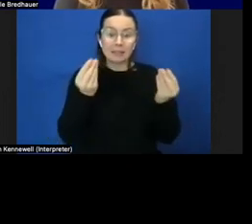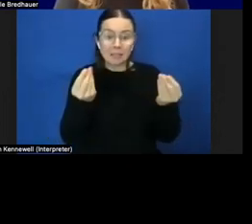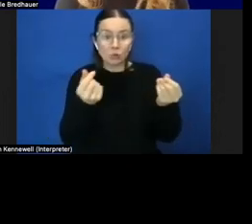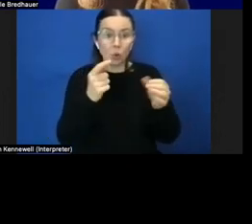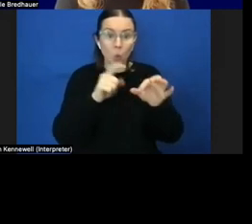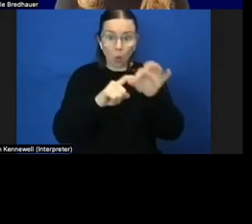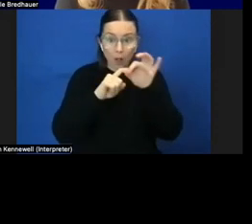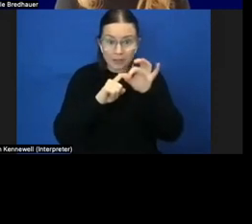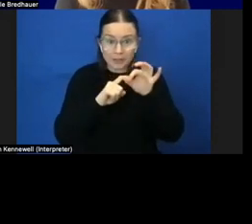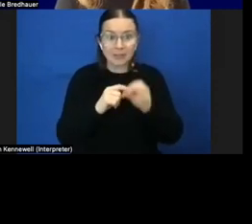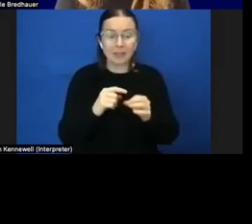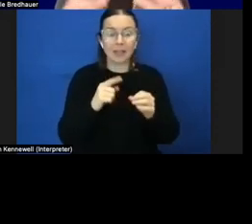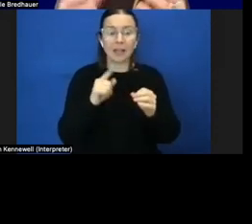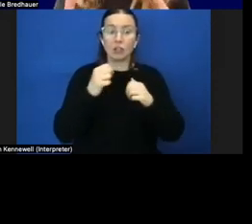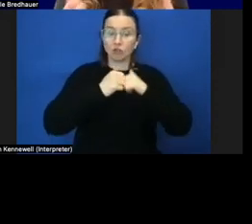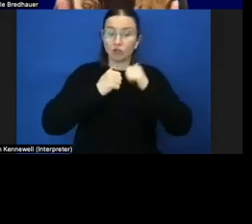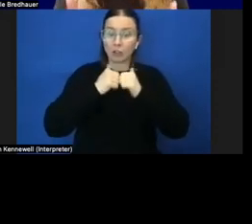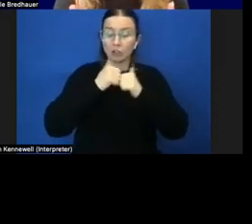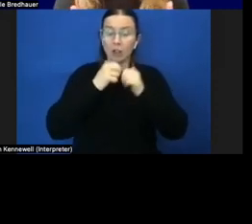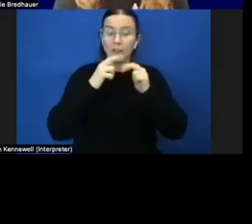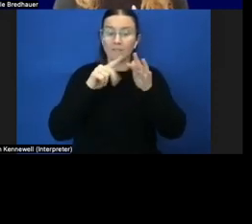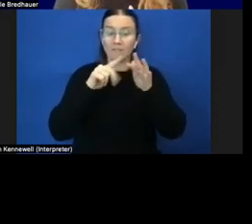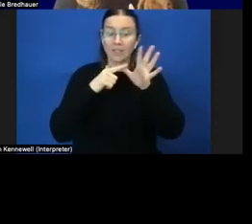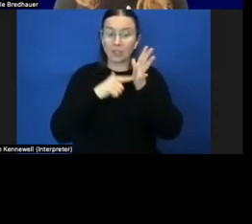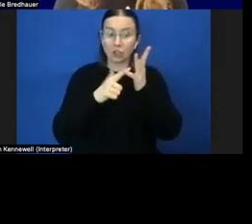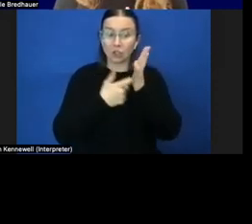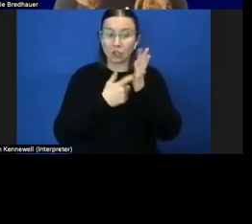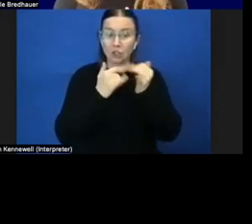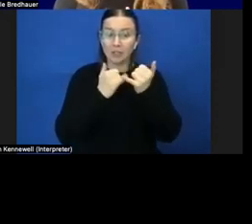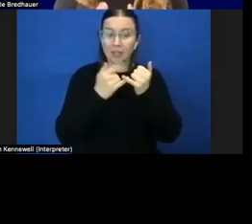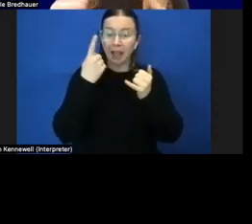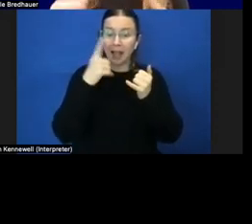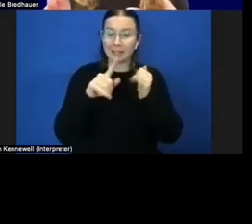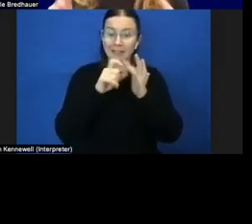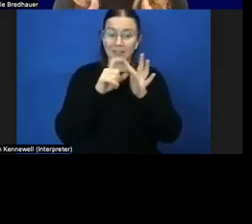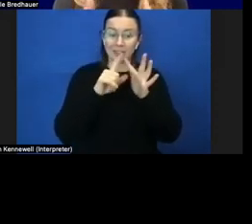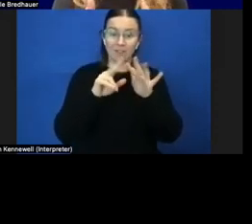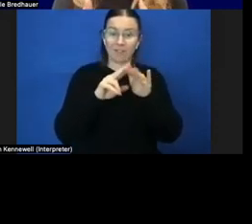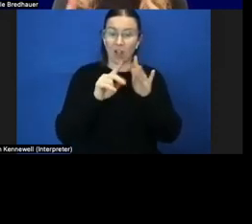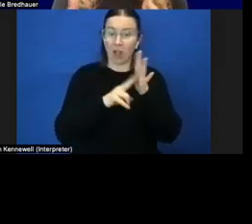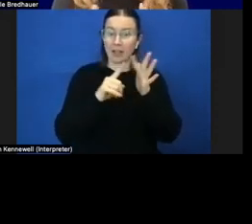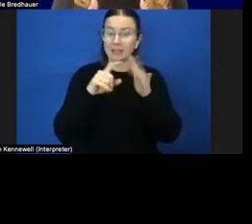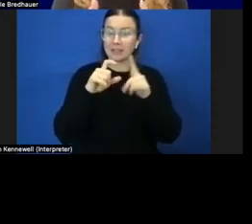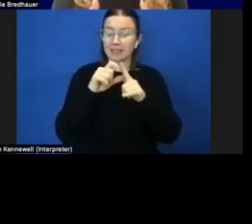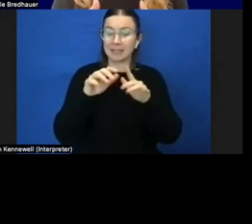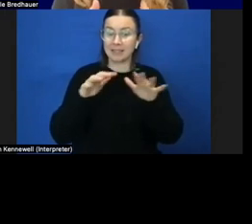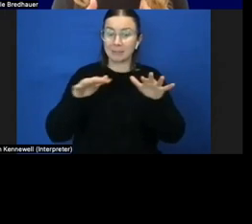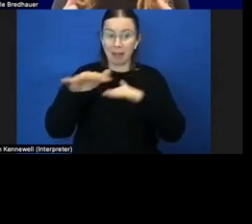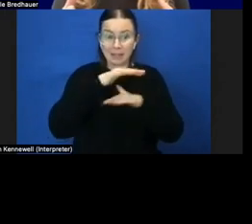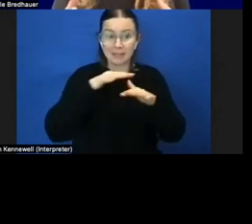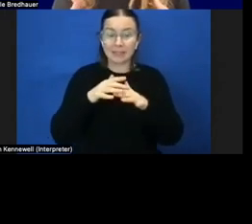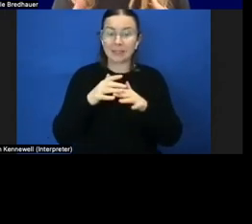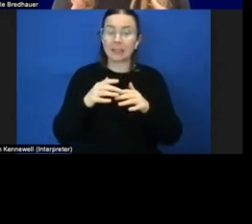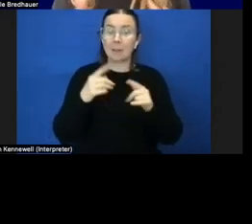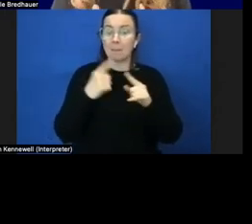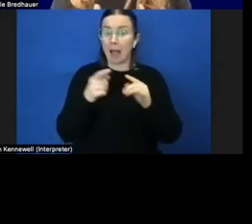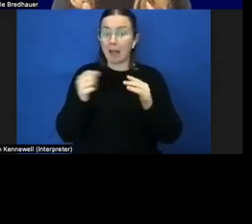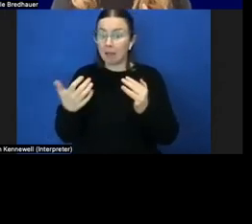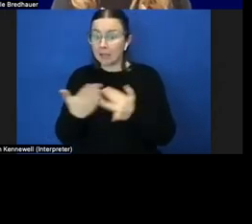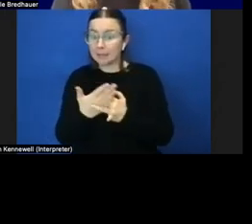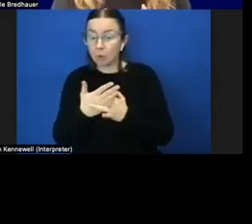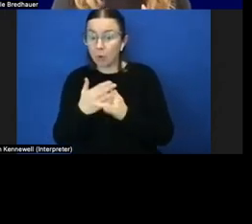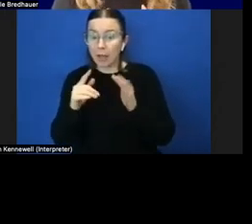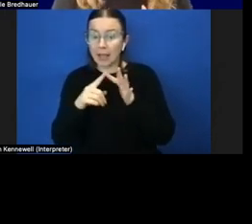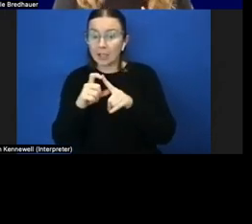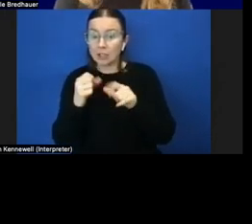and features and the definition of the space accessible edges and the student